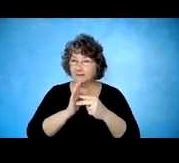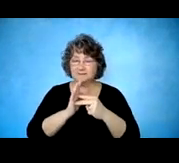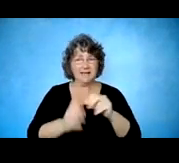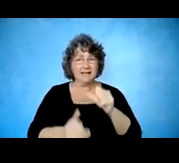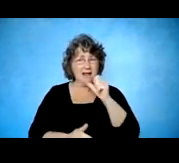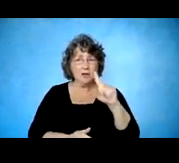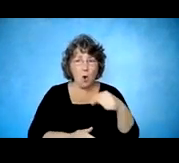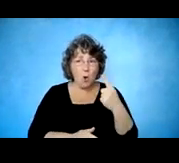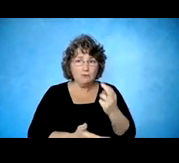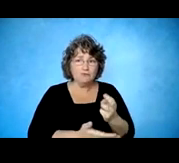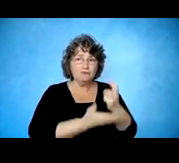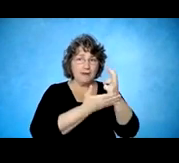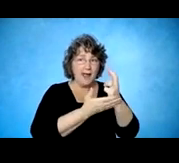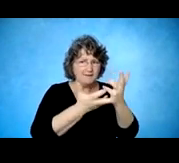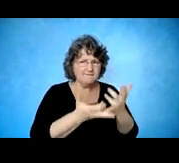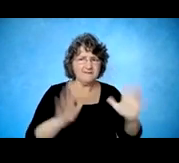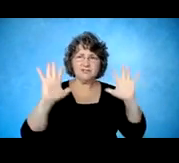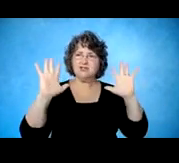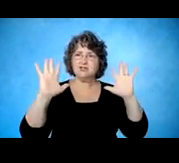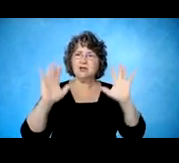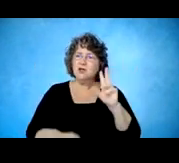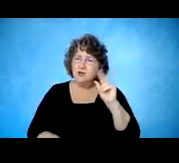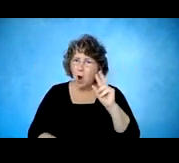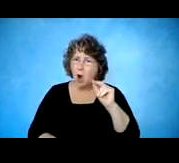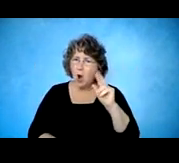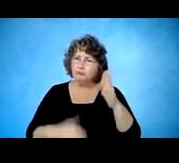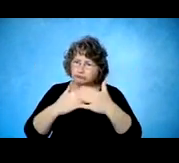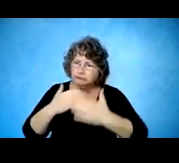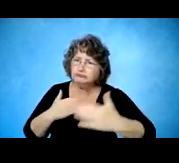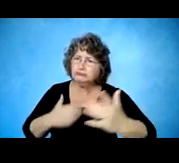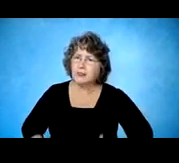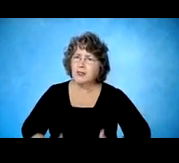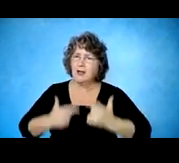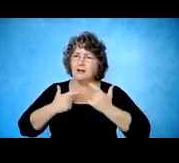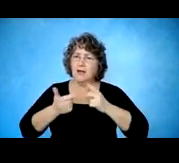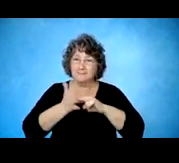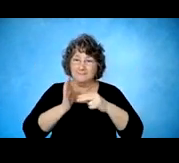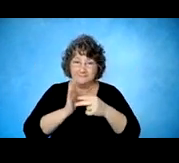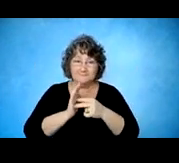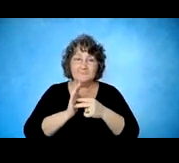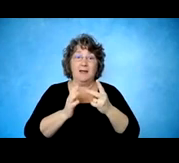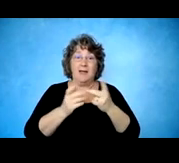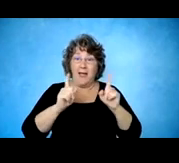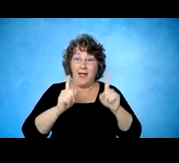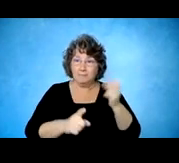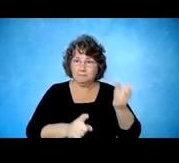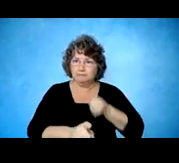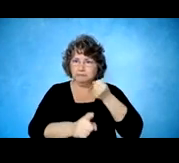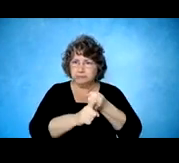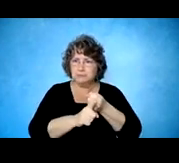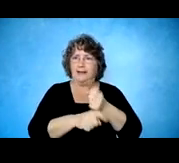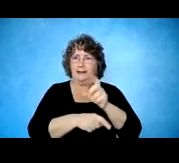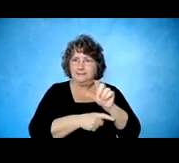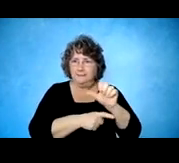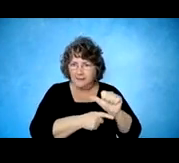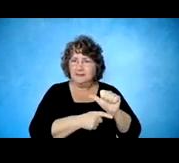It's helping people not only acutely after they may have their deficits come on, but also for their entire life